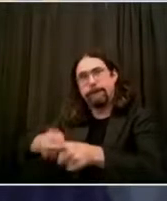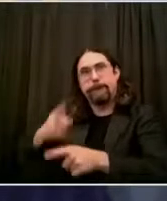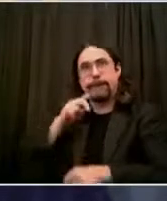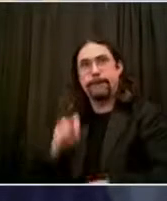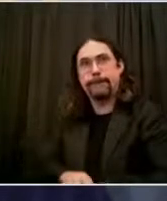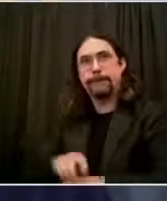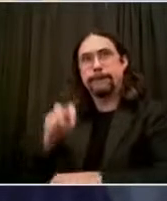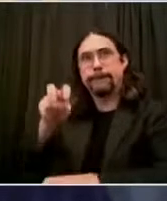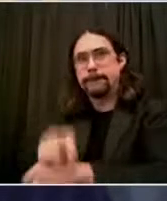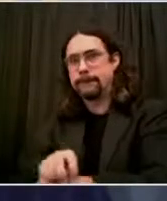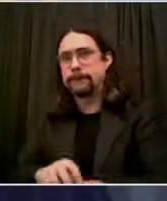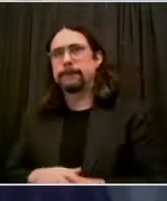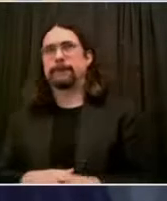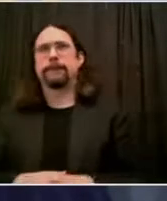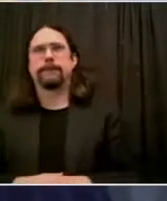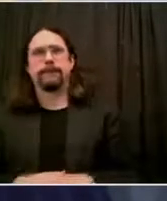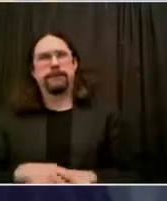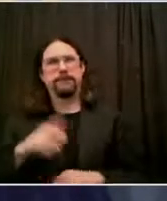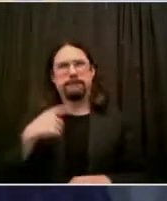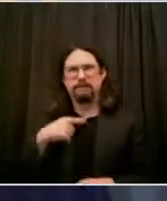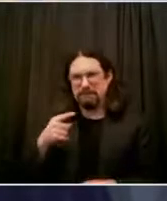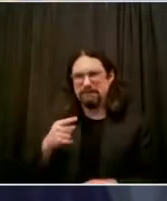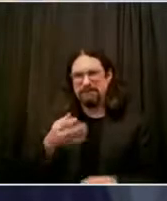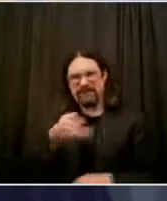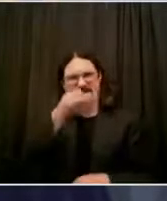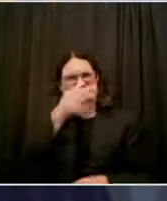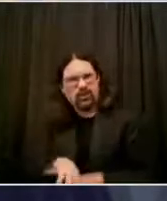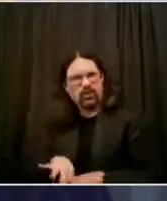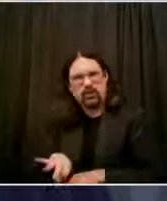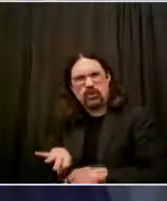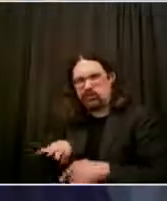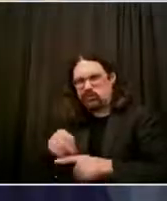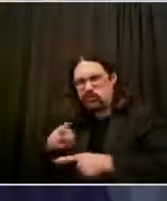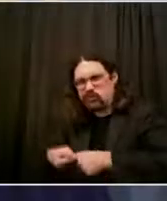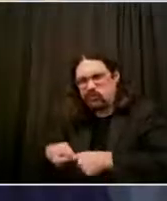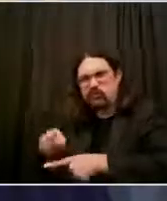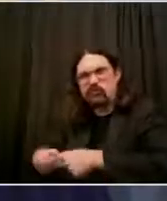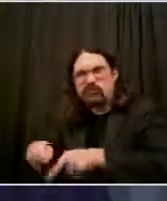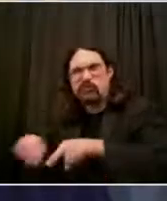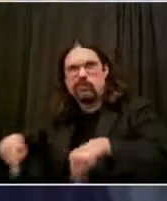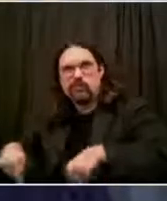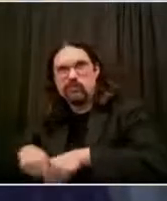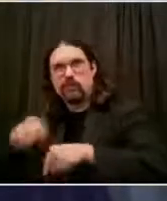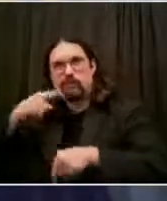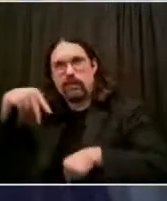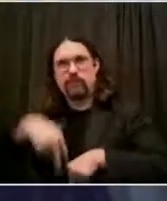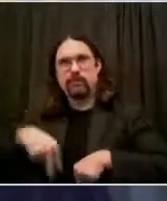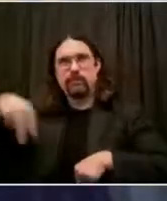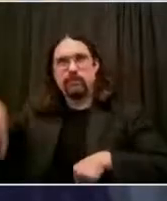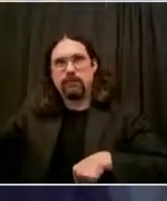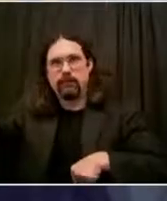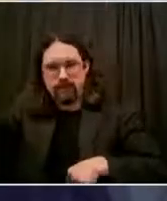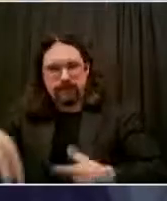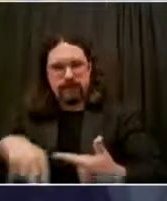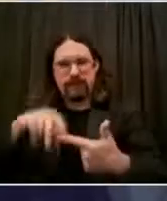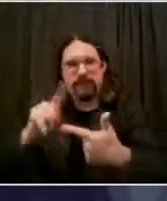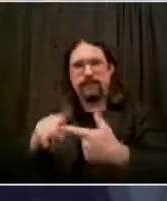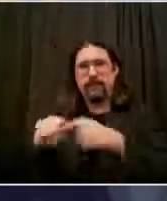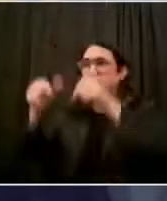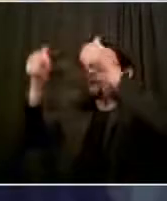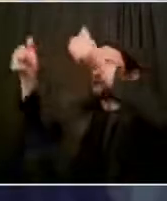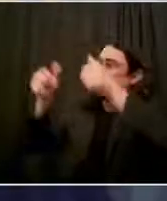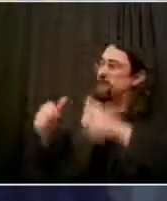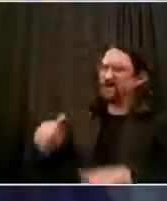that this will ramp up as we go forward in time? Yeah, look, we have continued to work productively with the